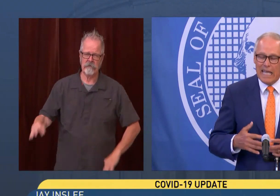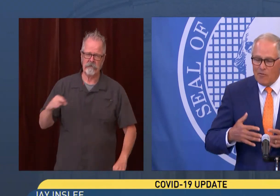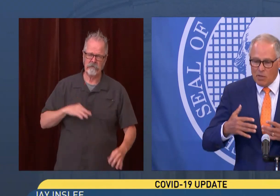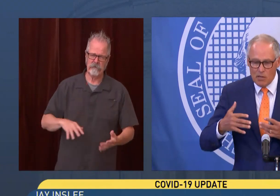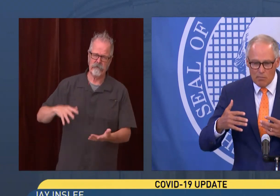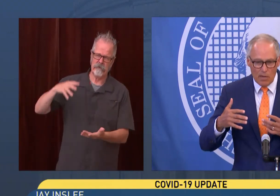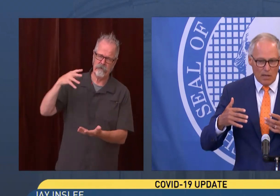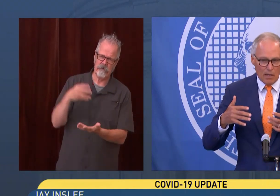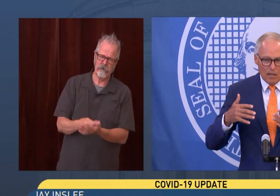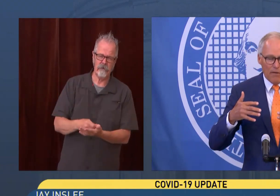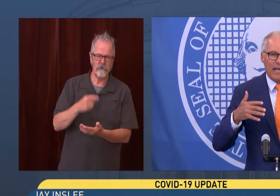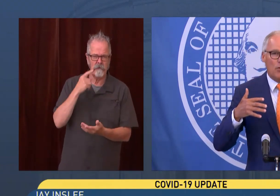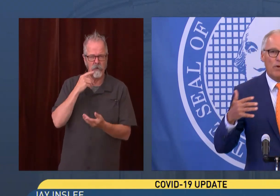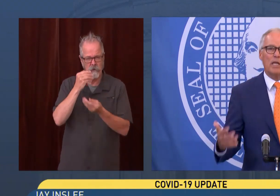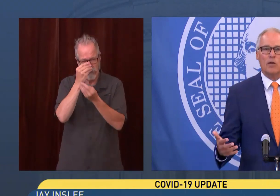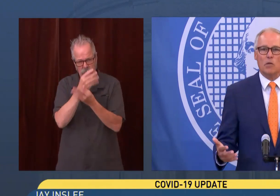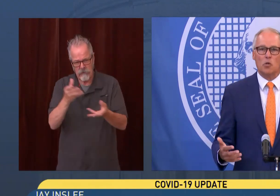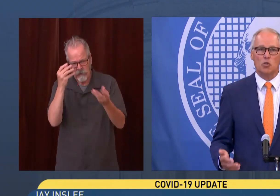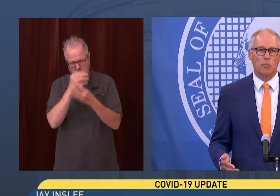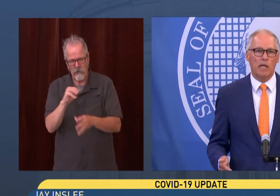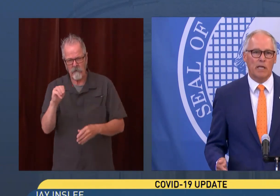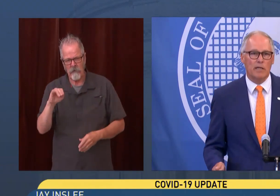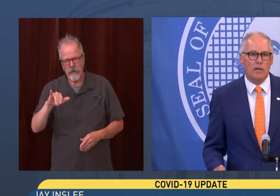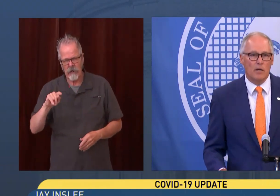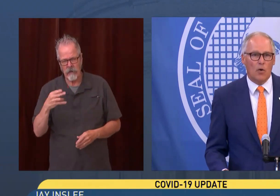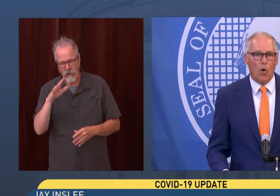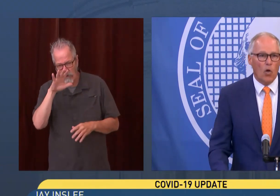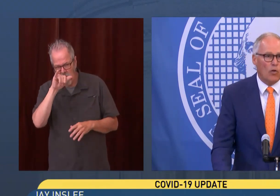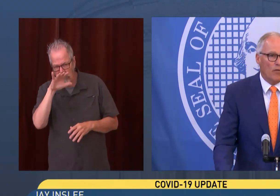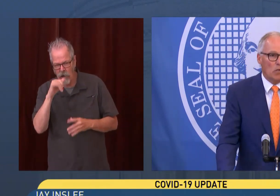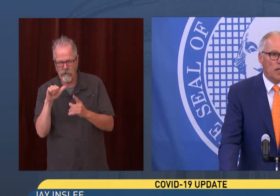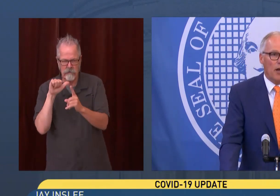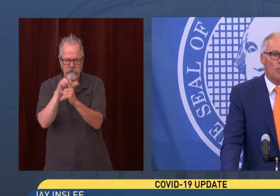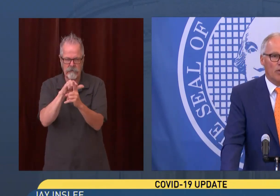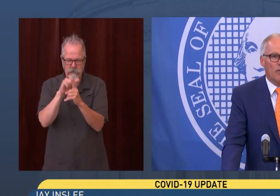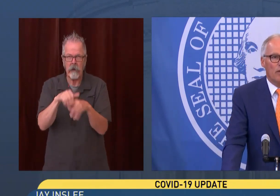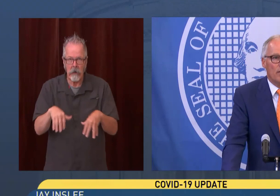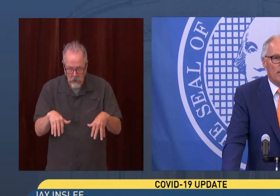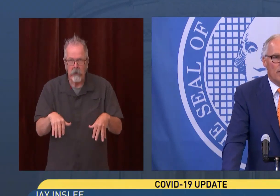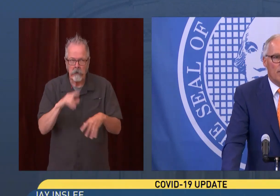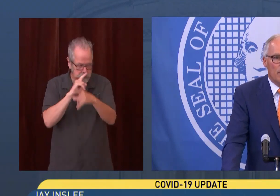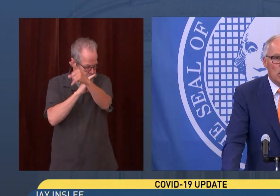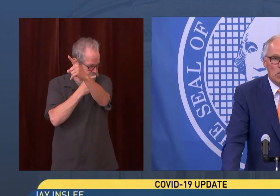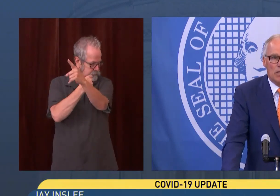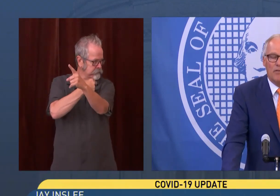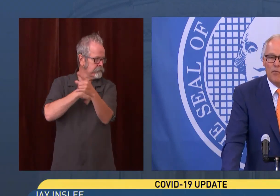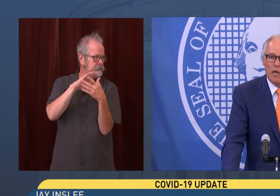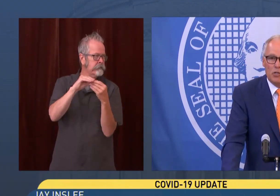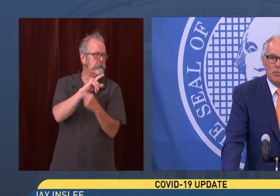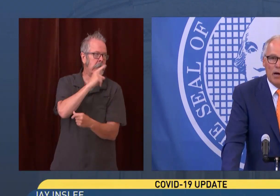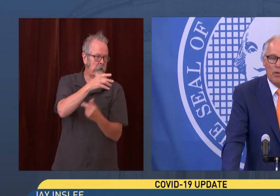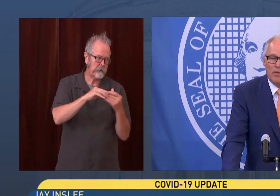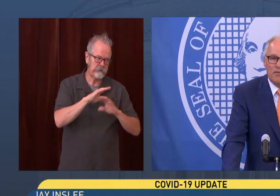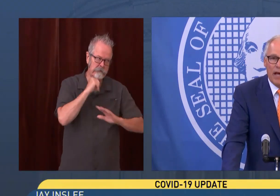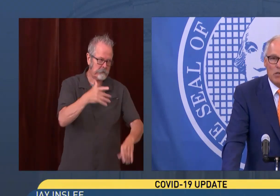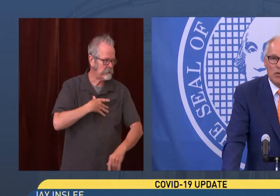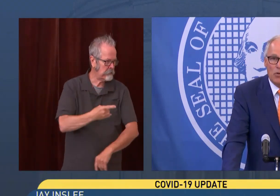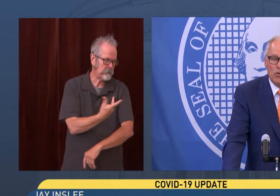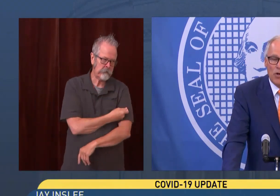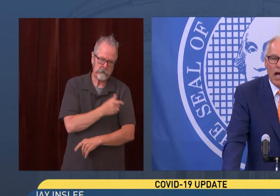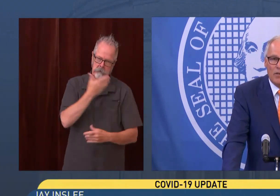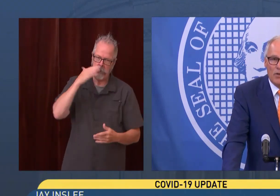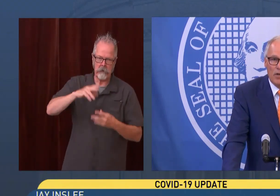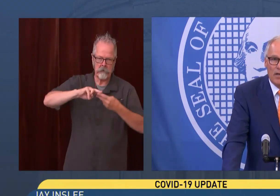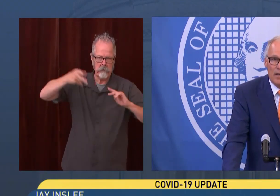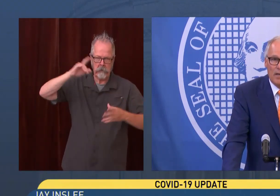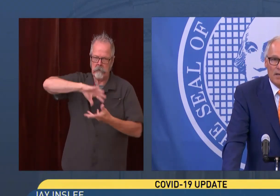And they have been, they've had to read on the social media, all of this terrible misinformation about what this vaccine